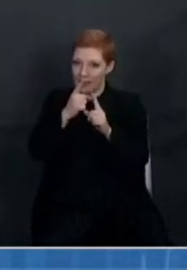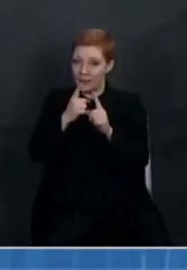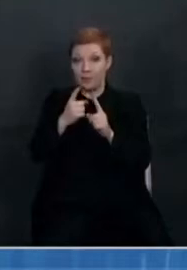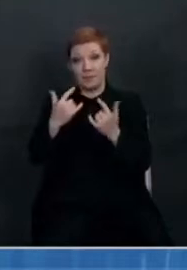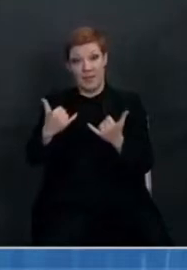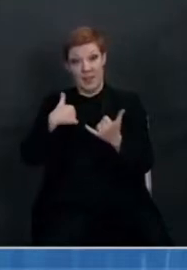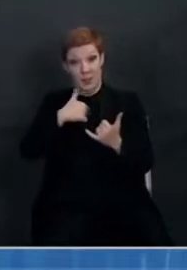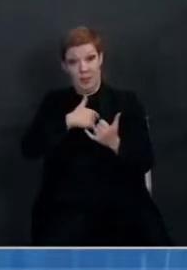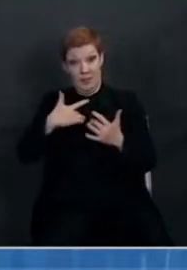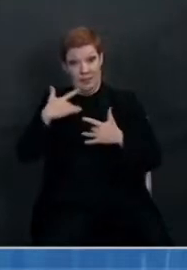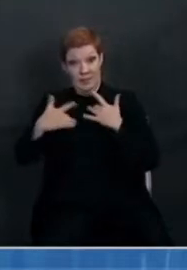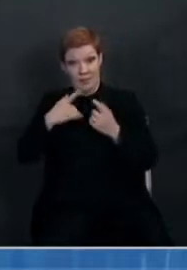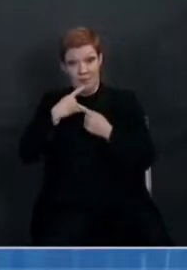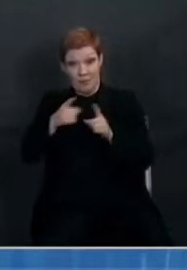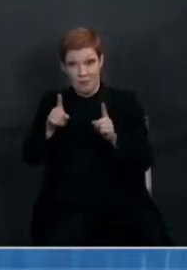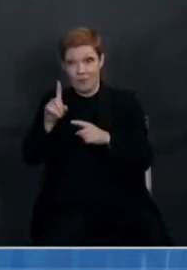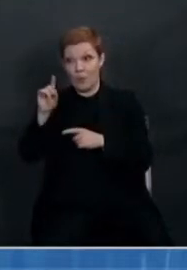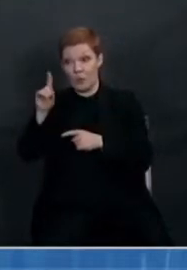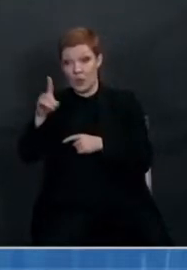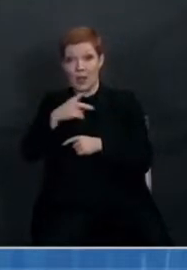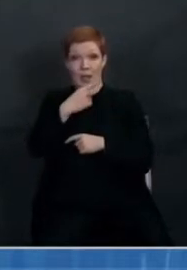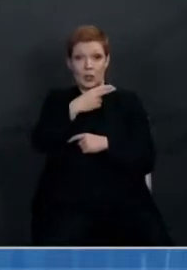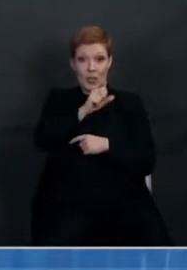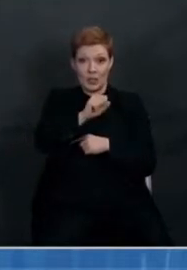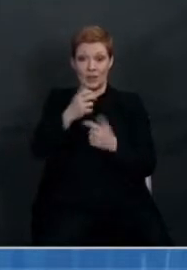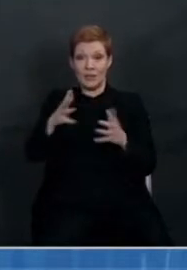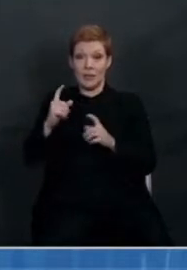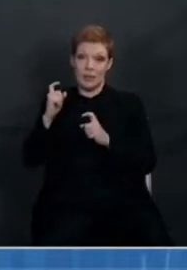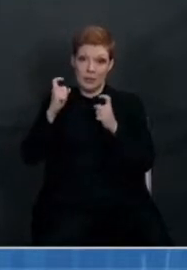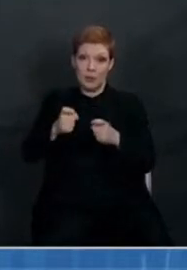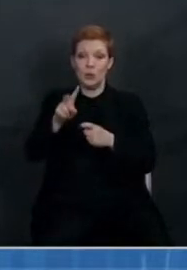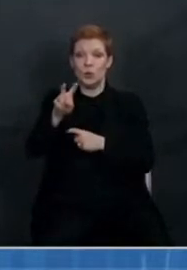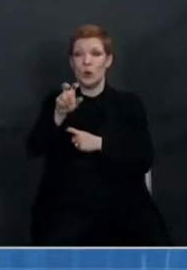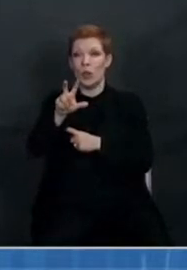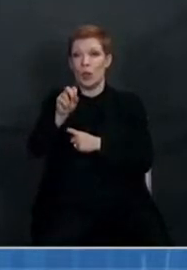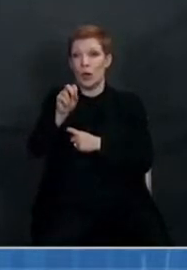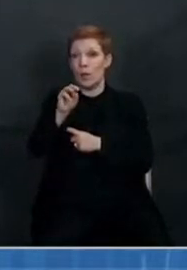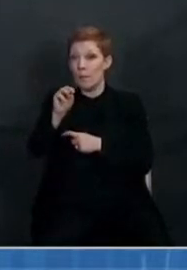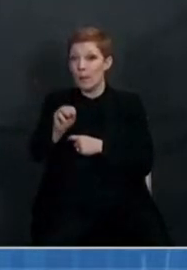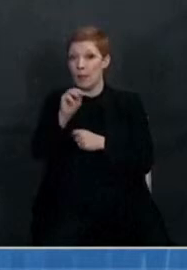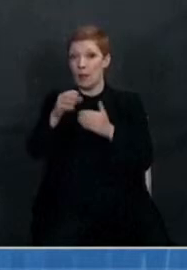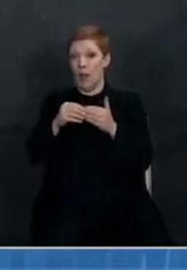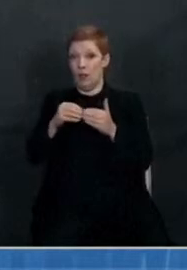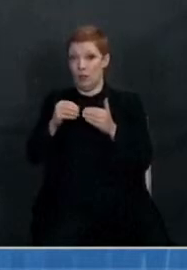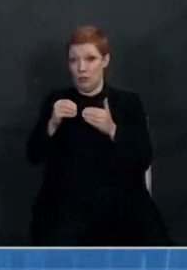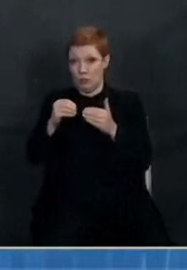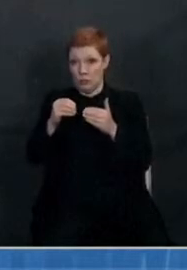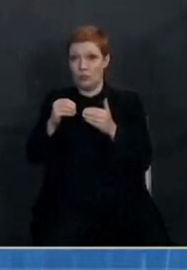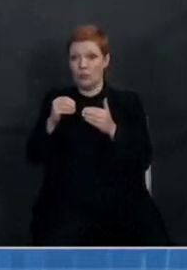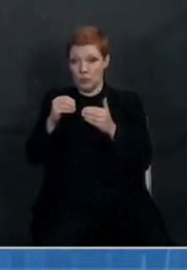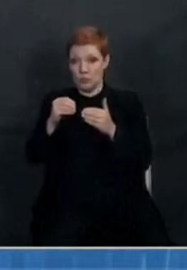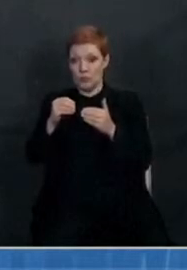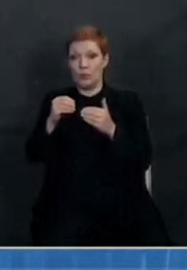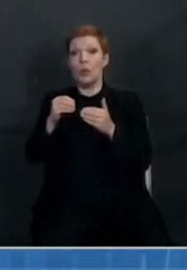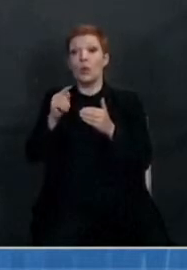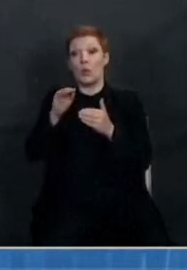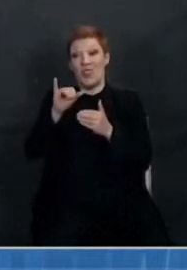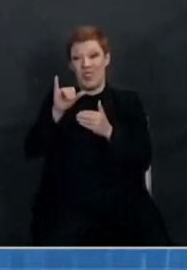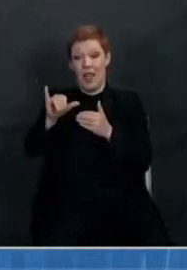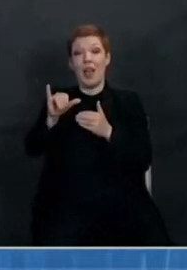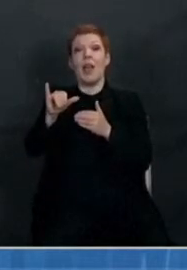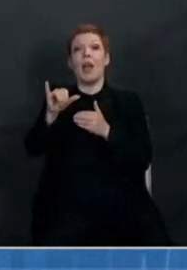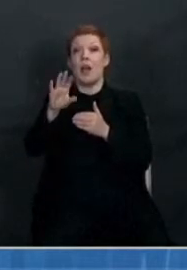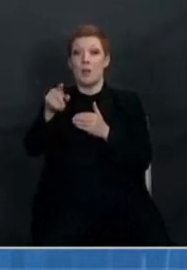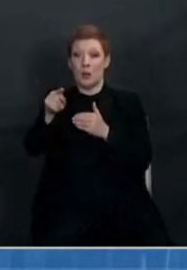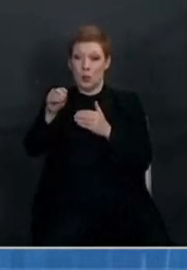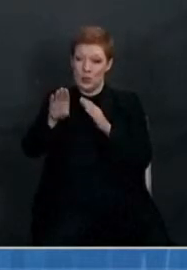of Defense and HHS has awarded $230 million to Illume in order to scale the manufacturing